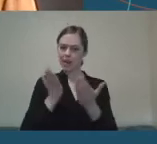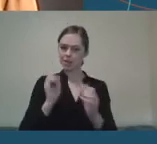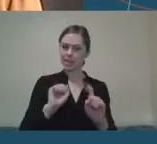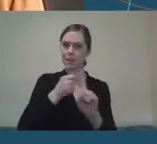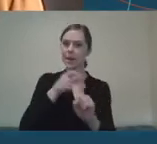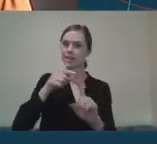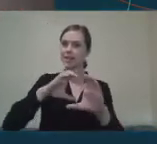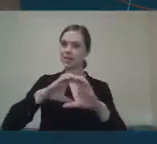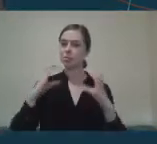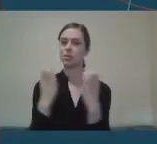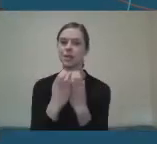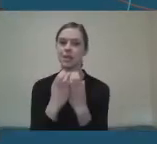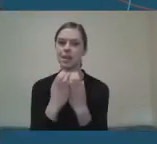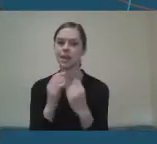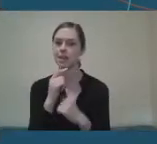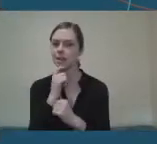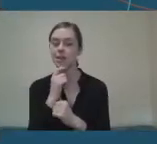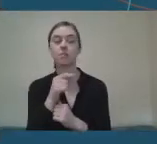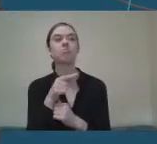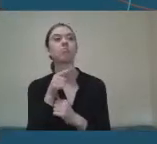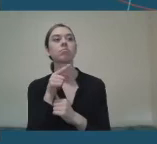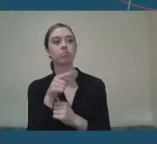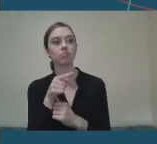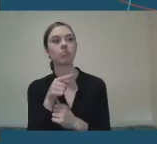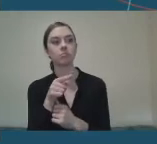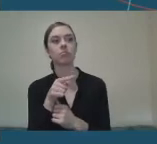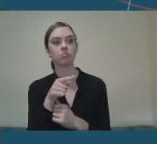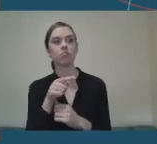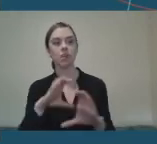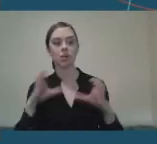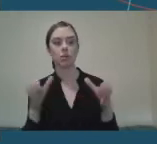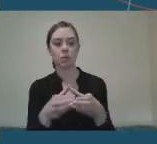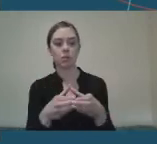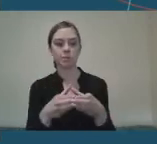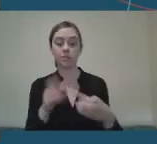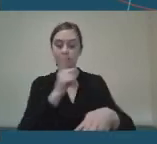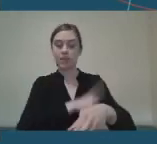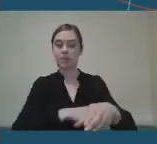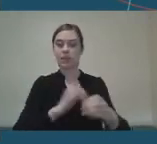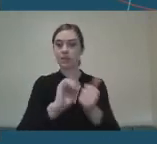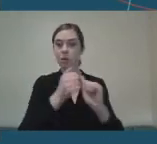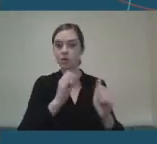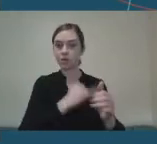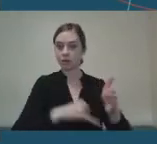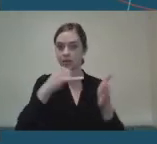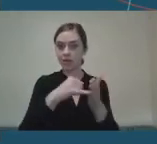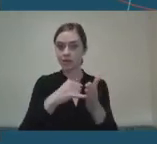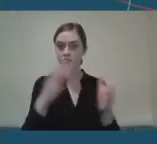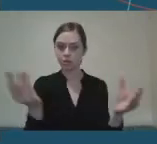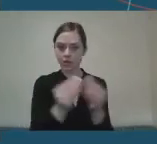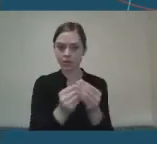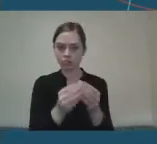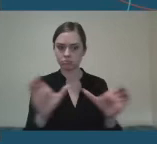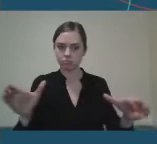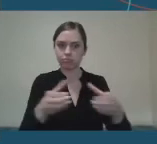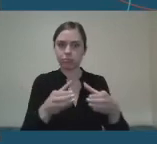So that that particular group, the sports organizations, the disability sports organizations got together and just in